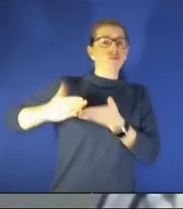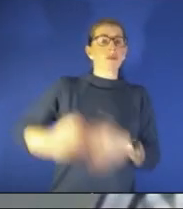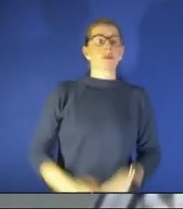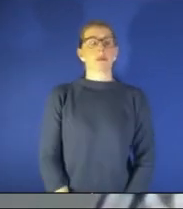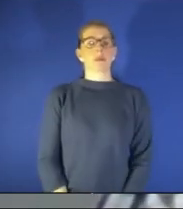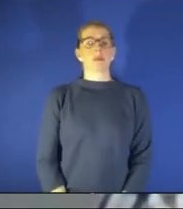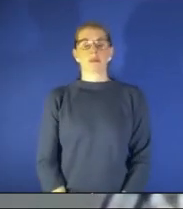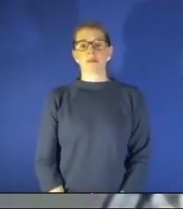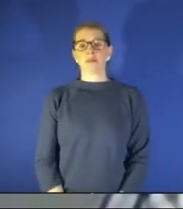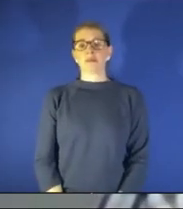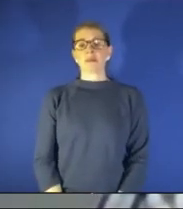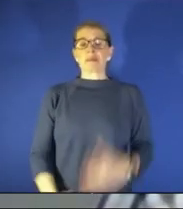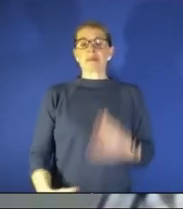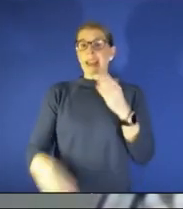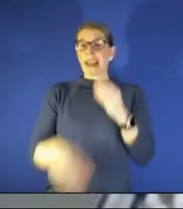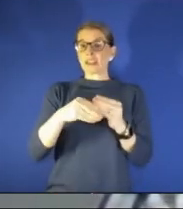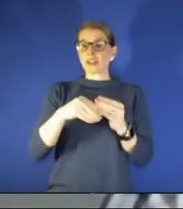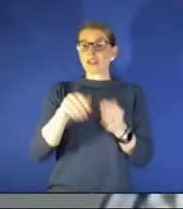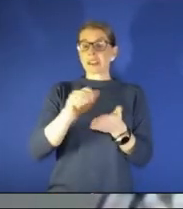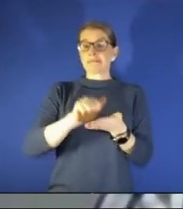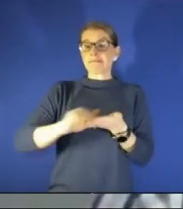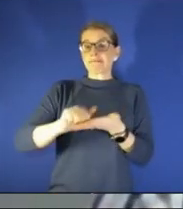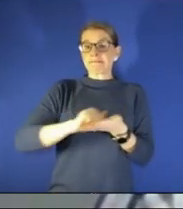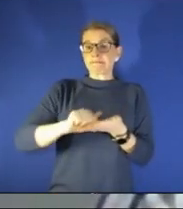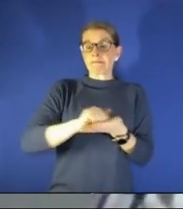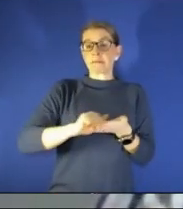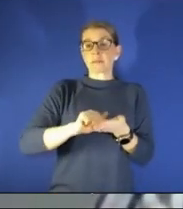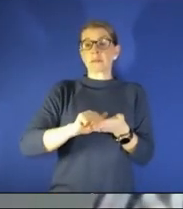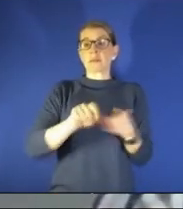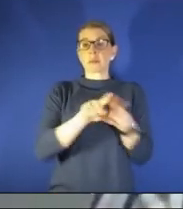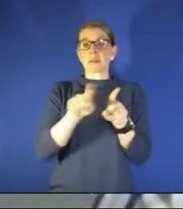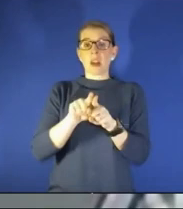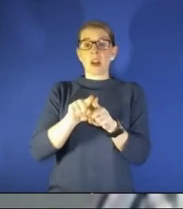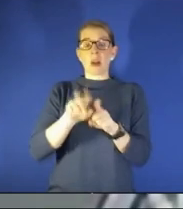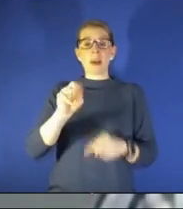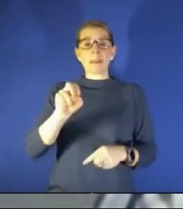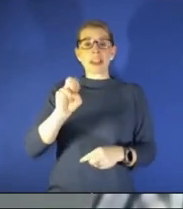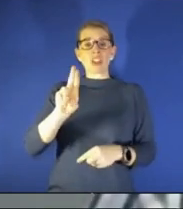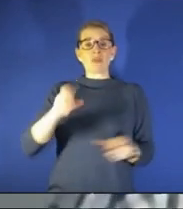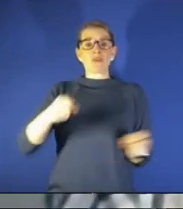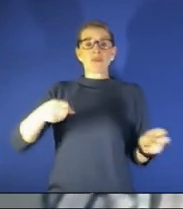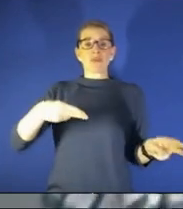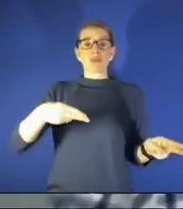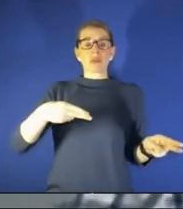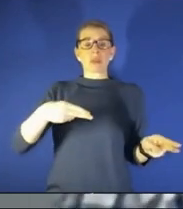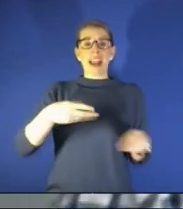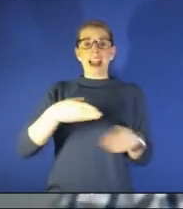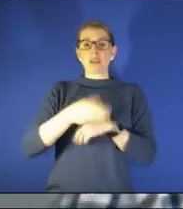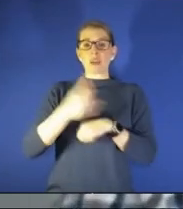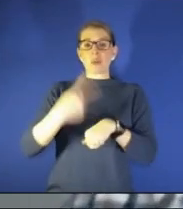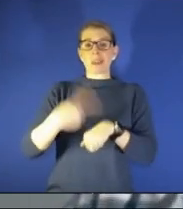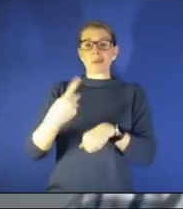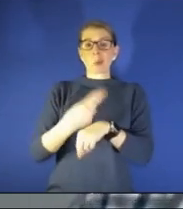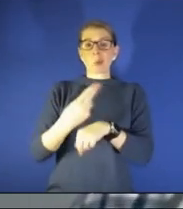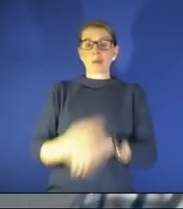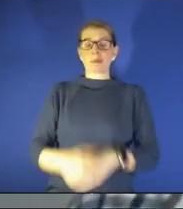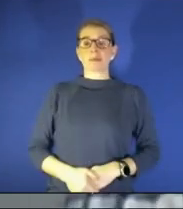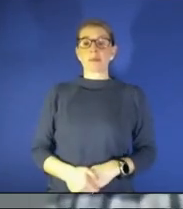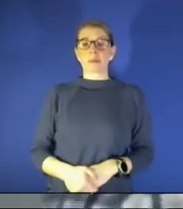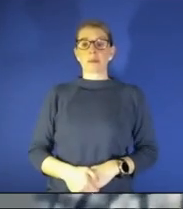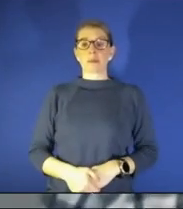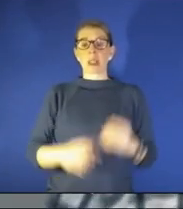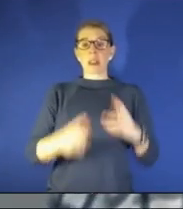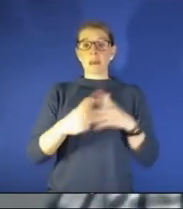sanitation in a lot of cases disposable menus so what we did at the beginning of the pandemic